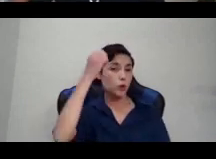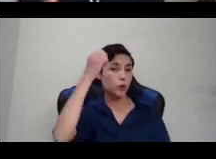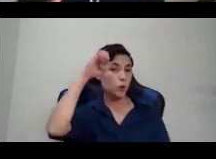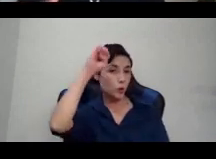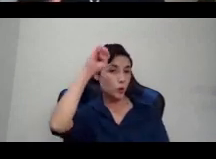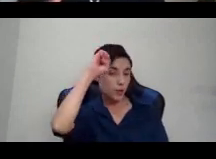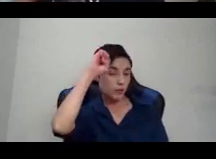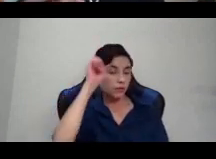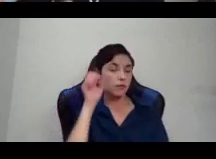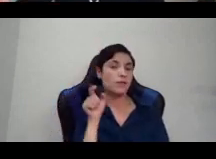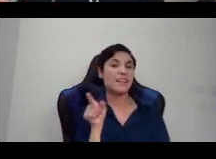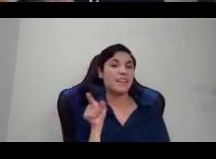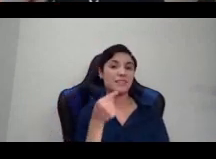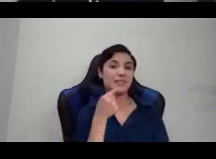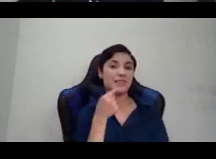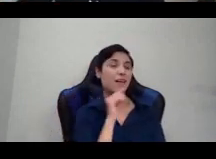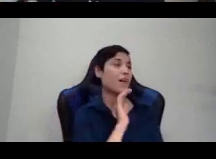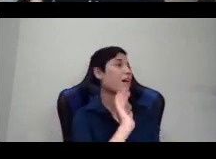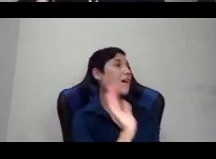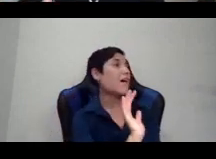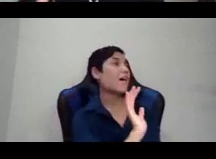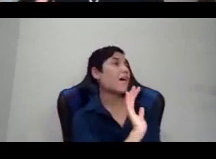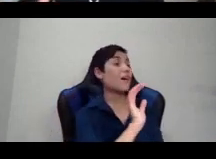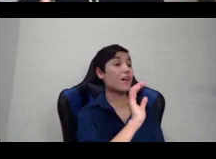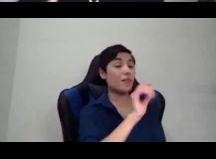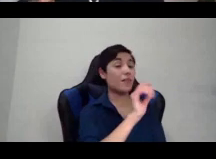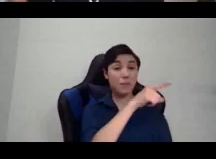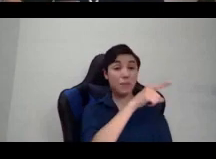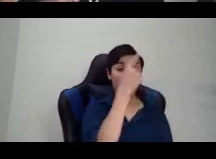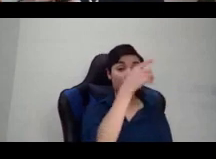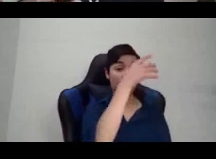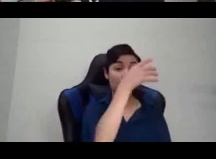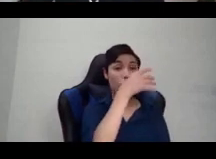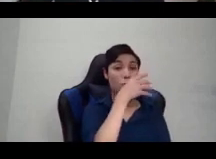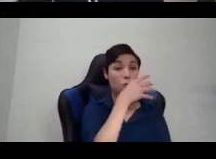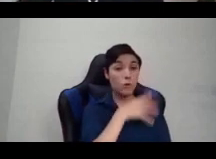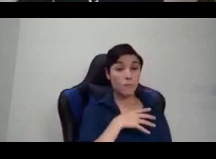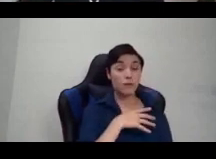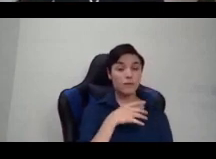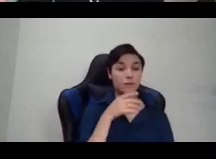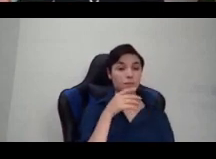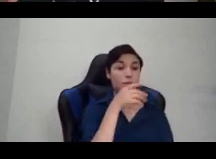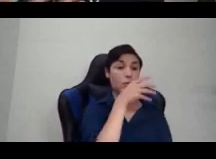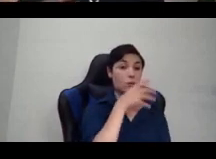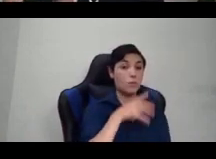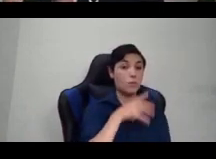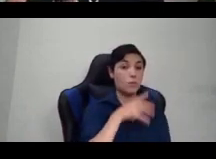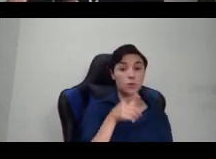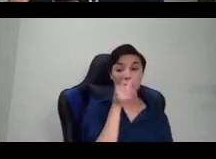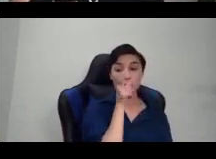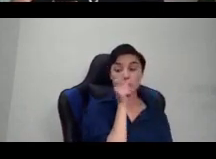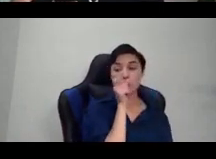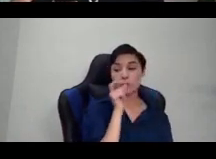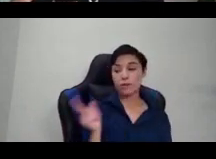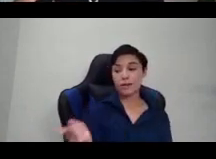basically getting too much attention, i.e. money and